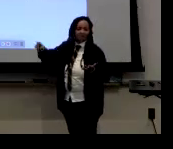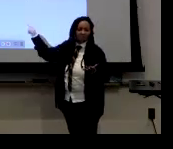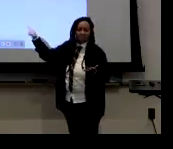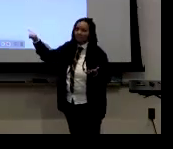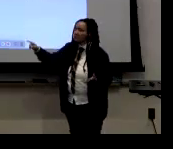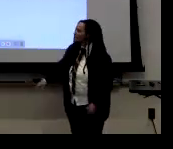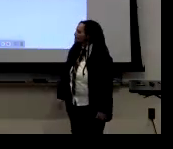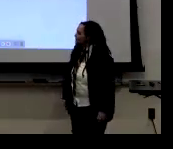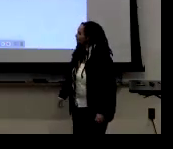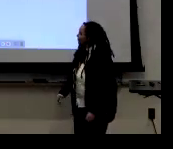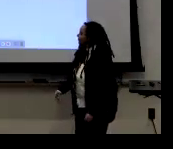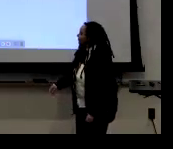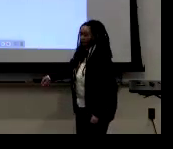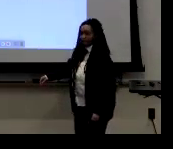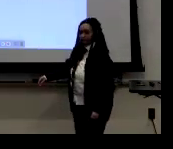the cis female body.